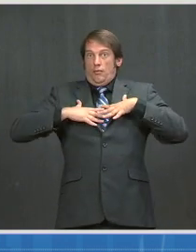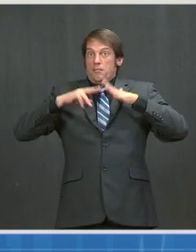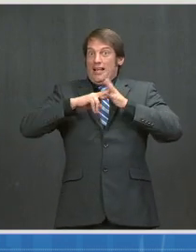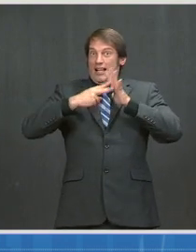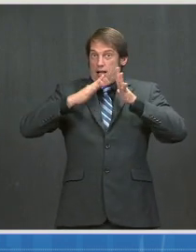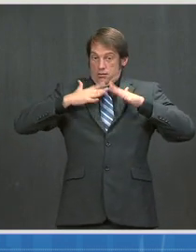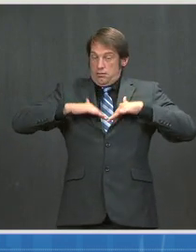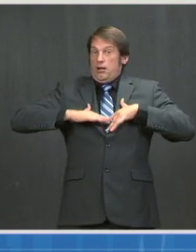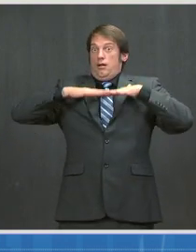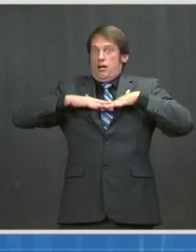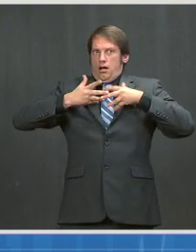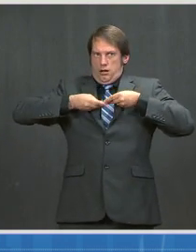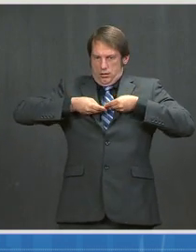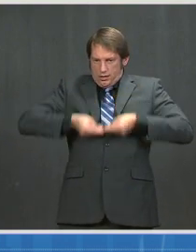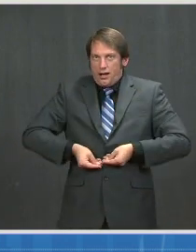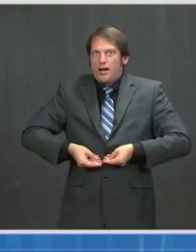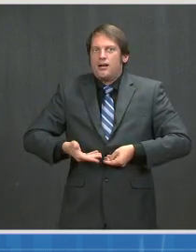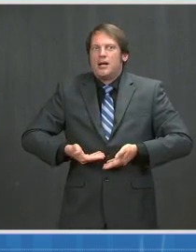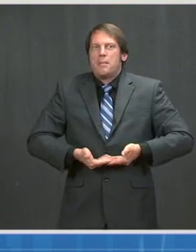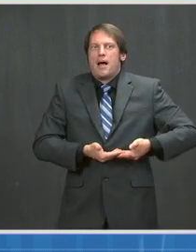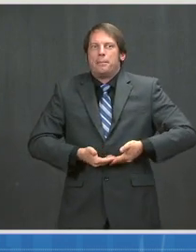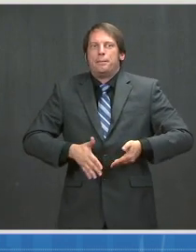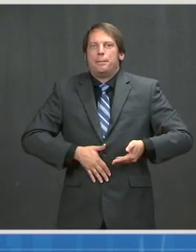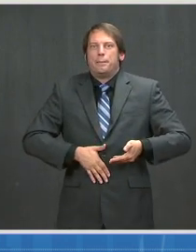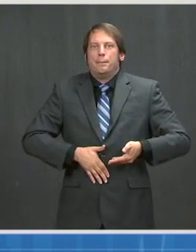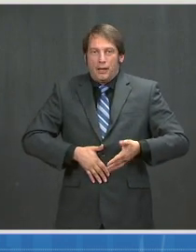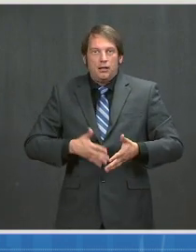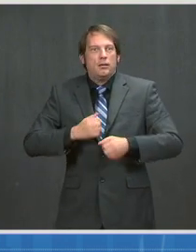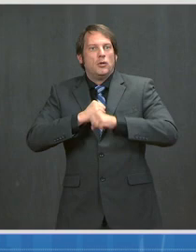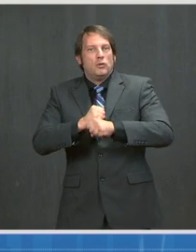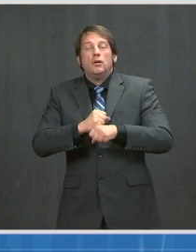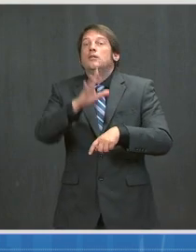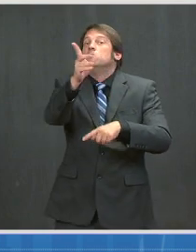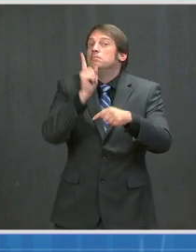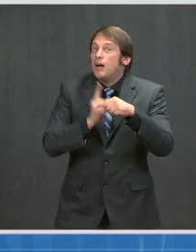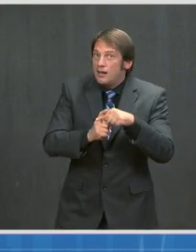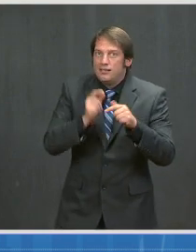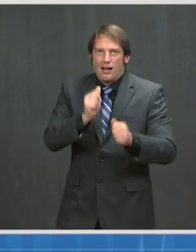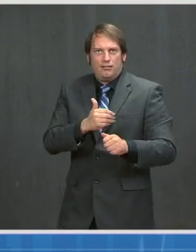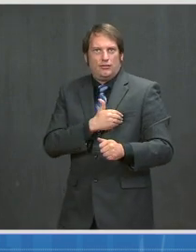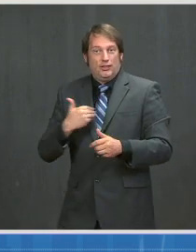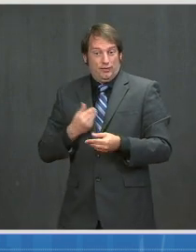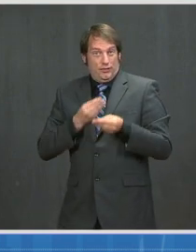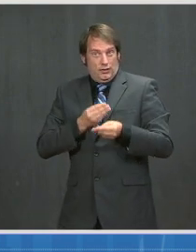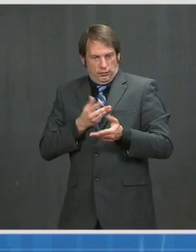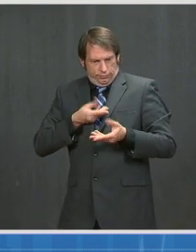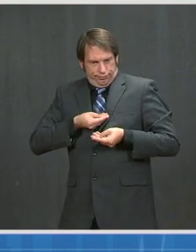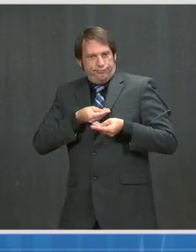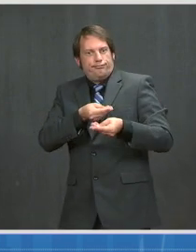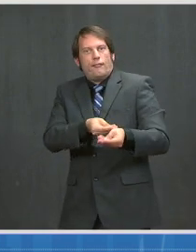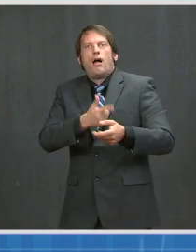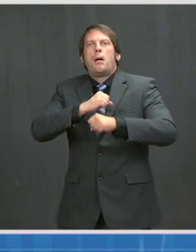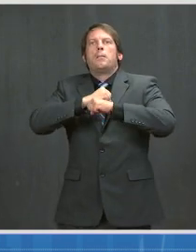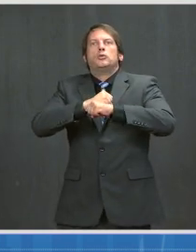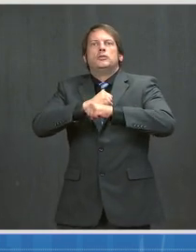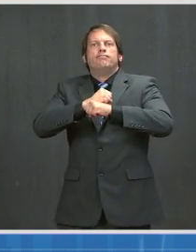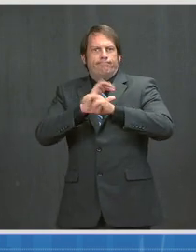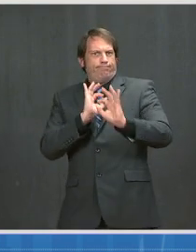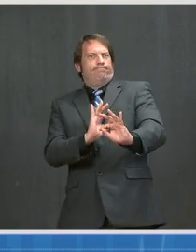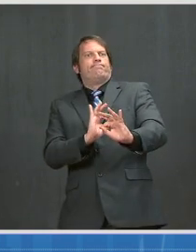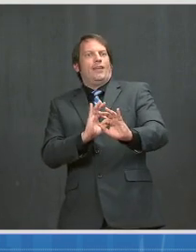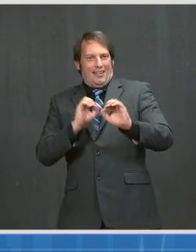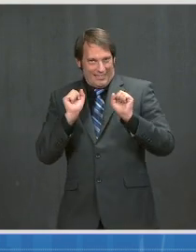breast milk. So, in other words, things look very good for the association between vaccination and protecting